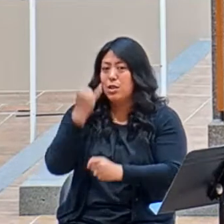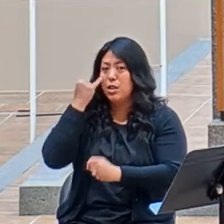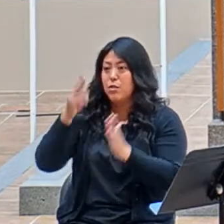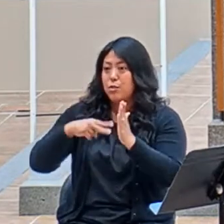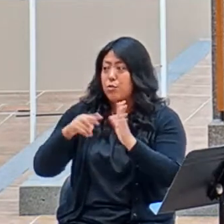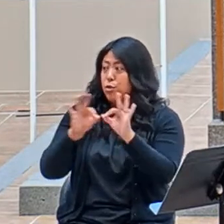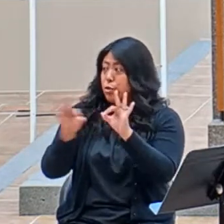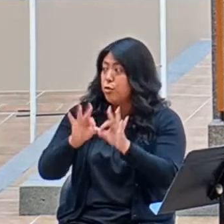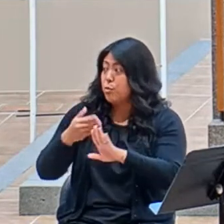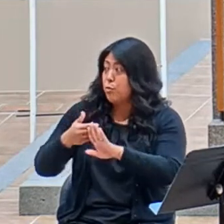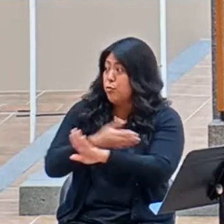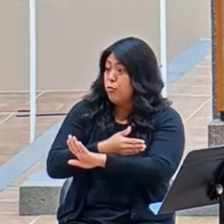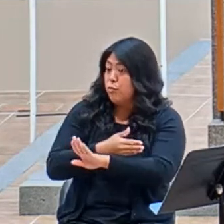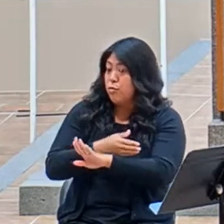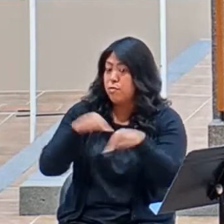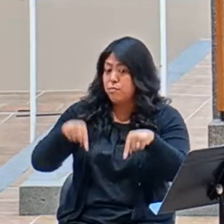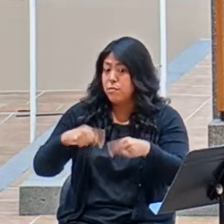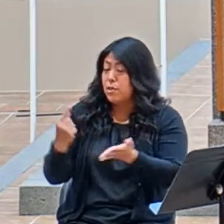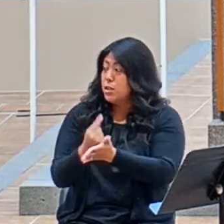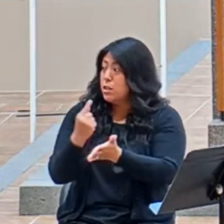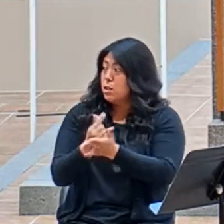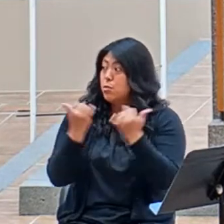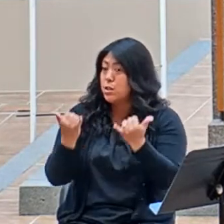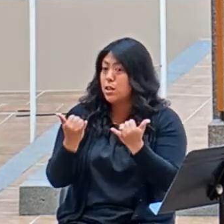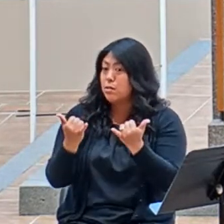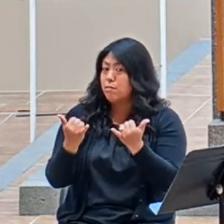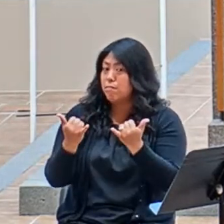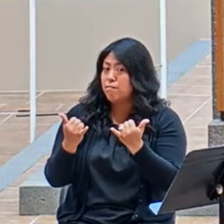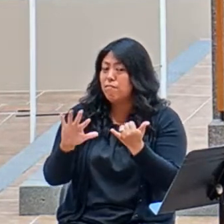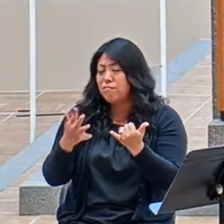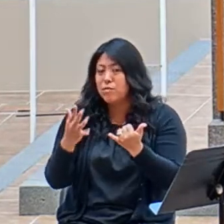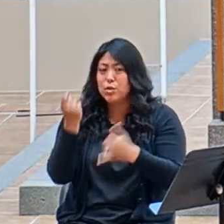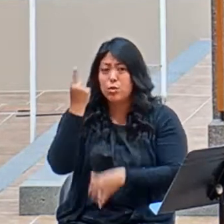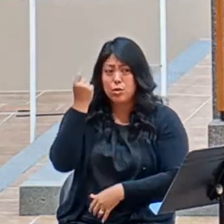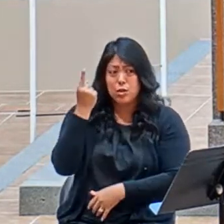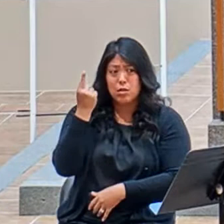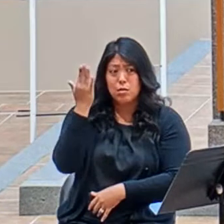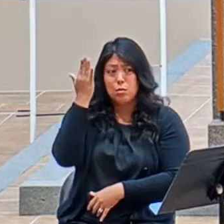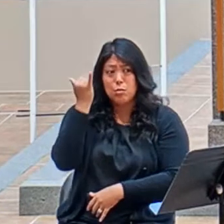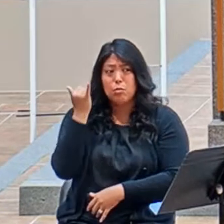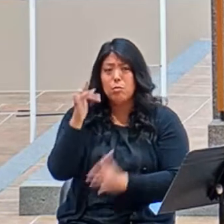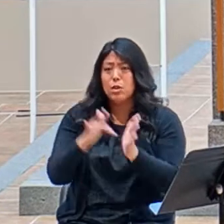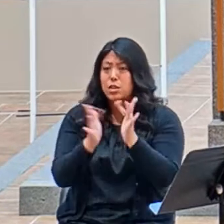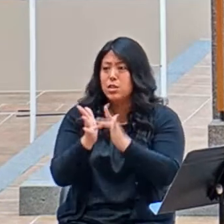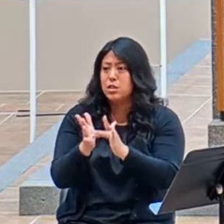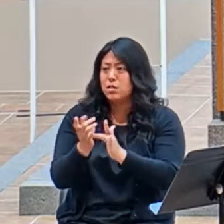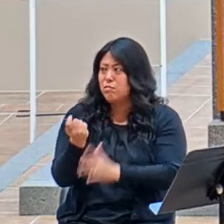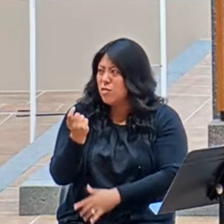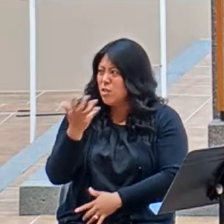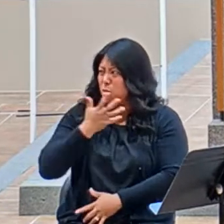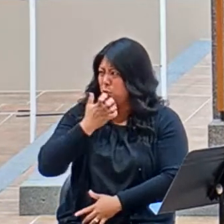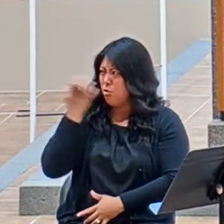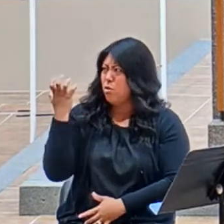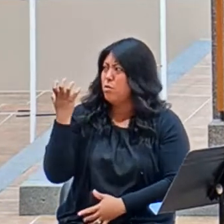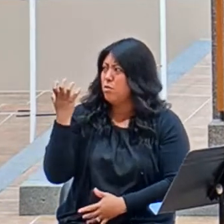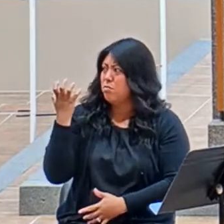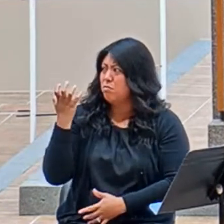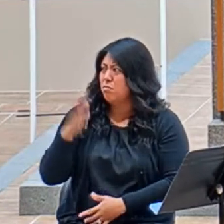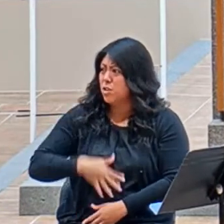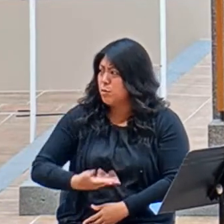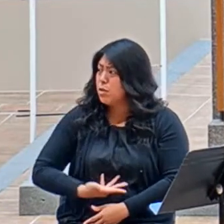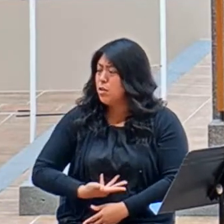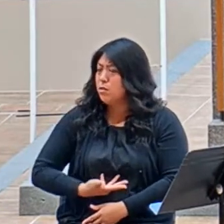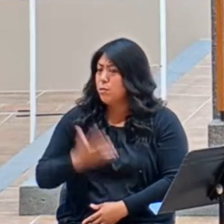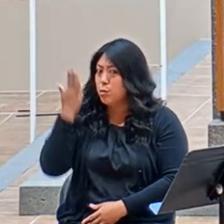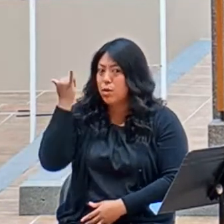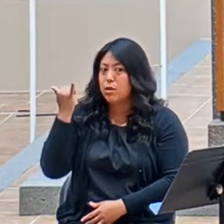this gospel, it's somewhat understanding why Jesus may be a little grumpy. You know, the